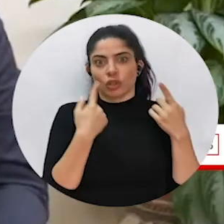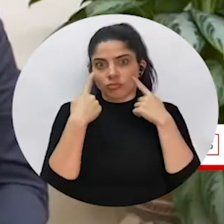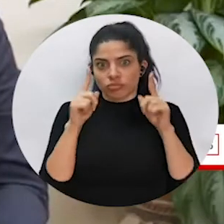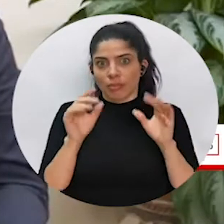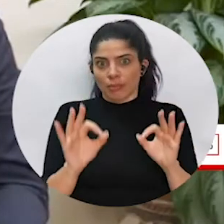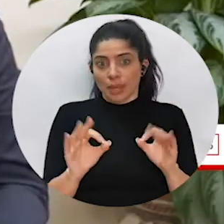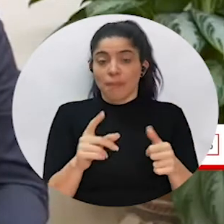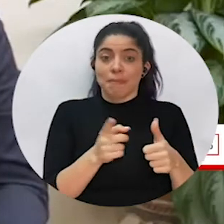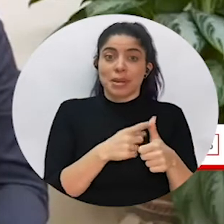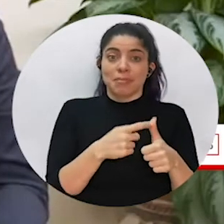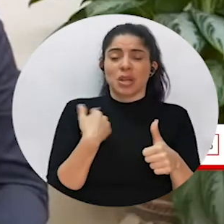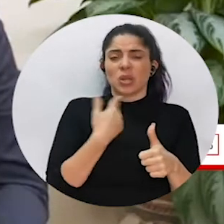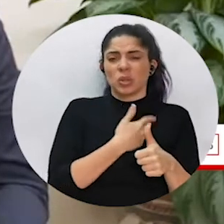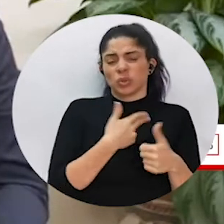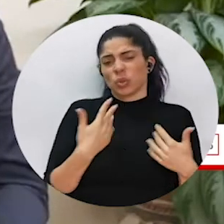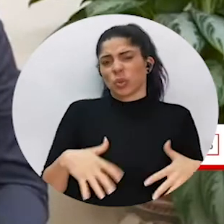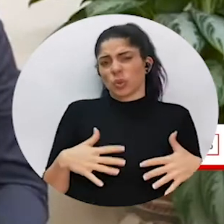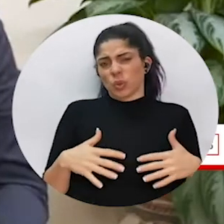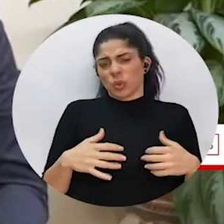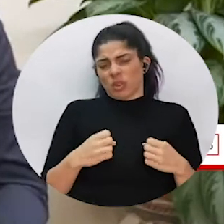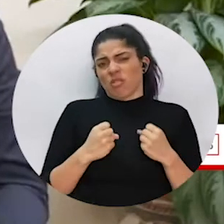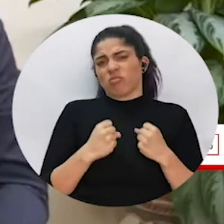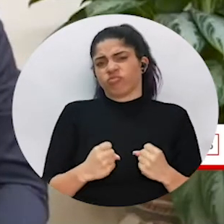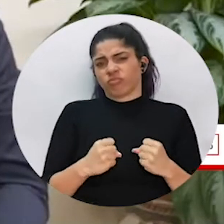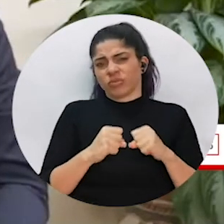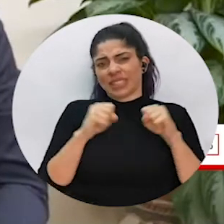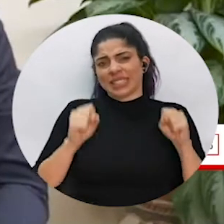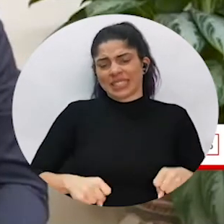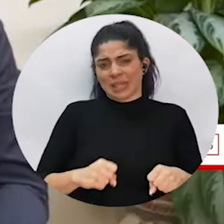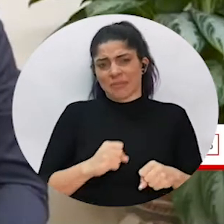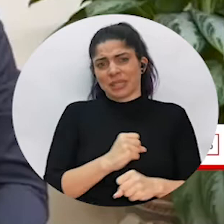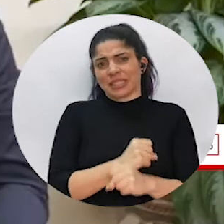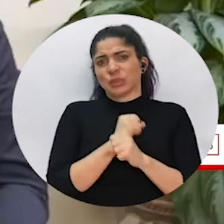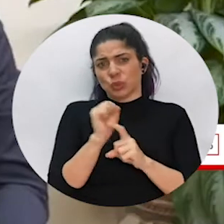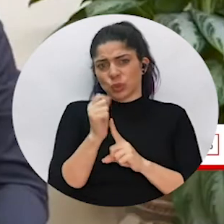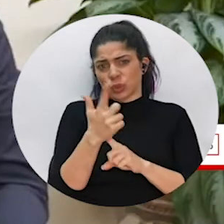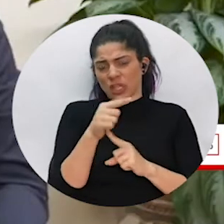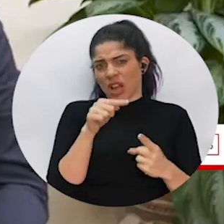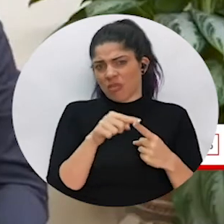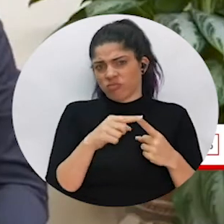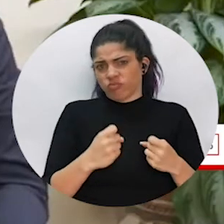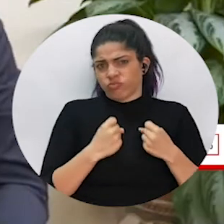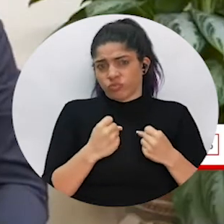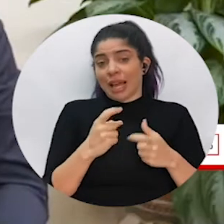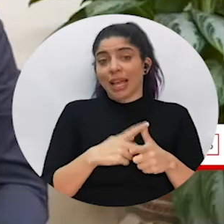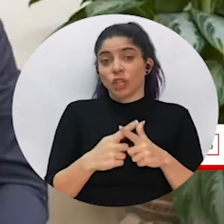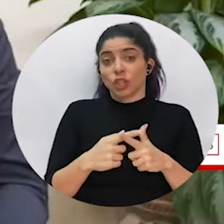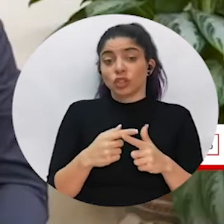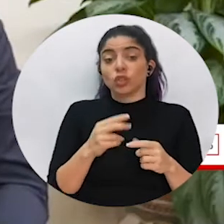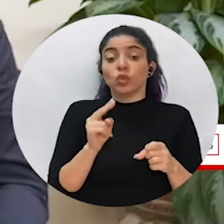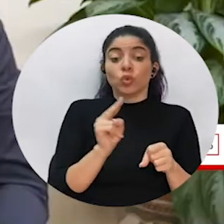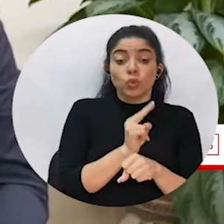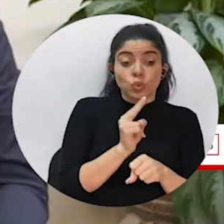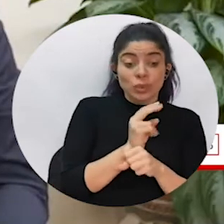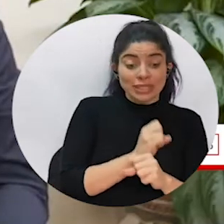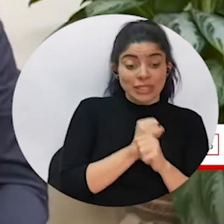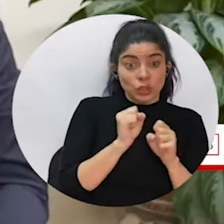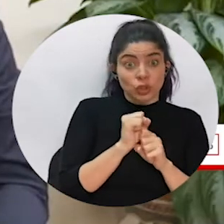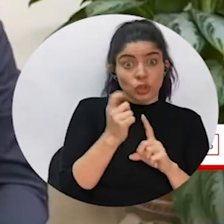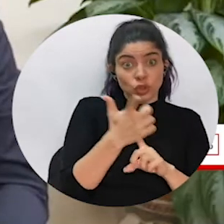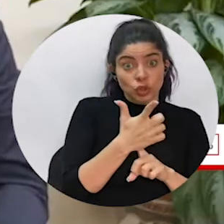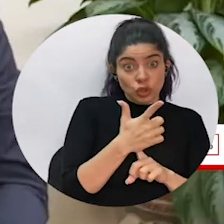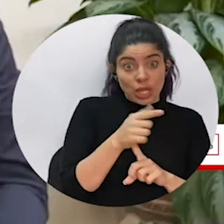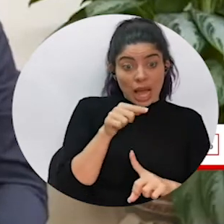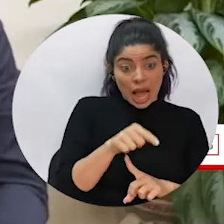that we got right. First of all, we have a robust social security system, so our response through